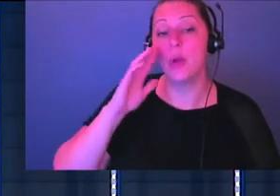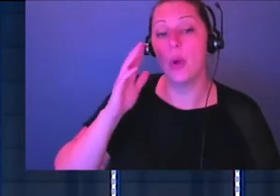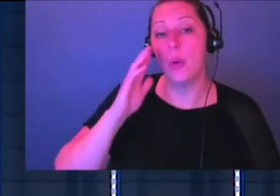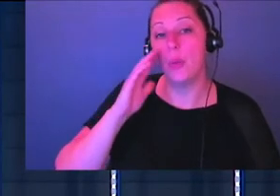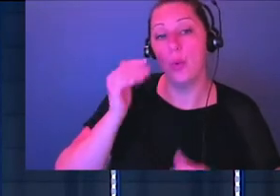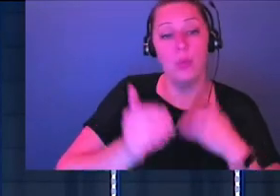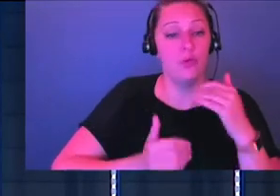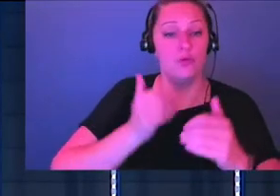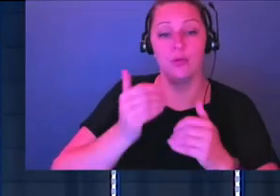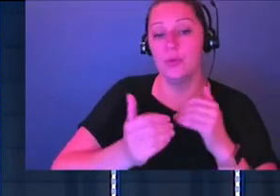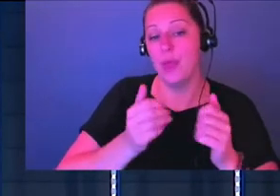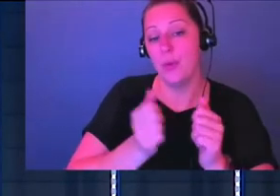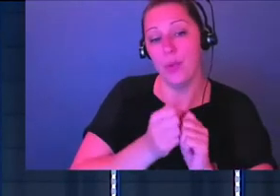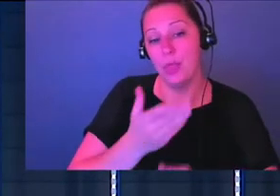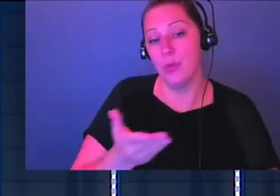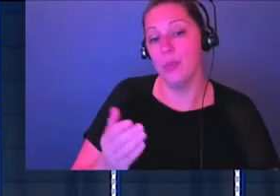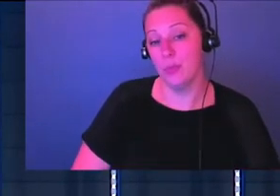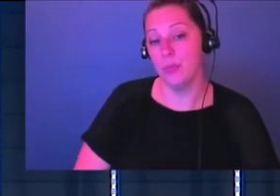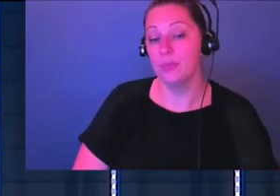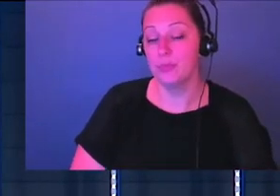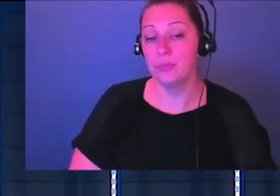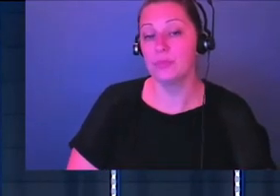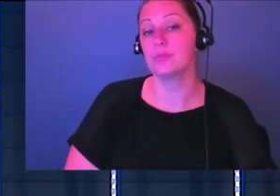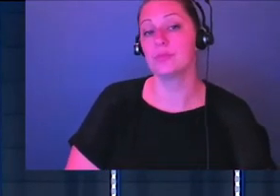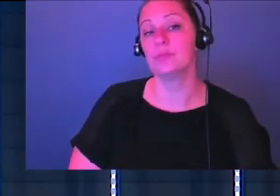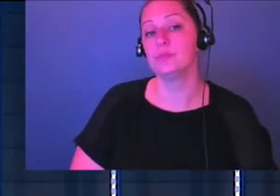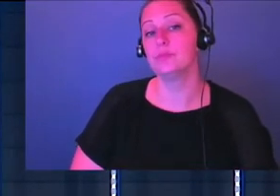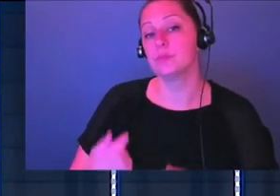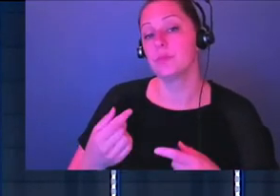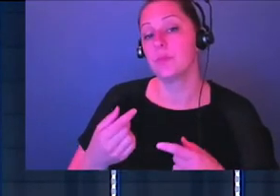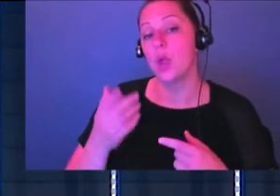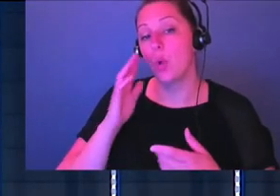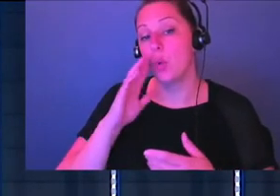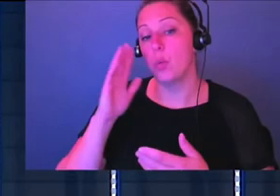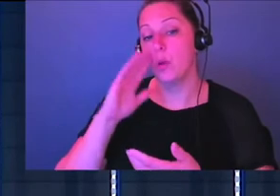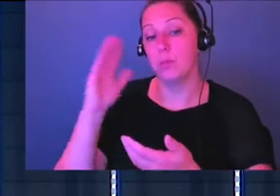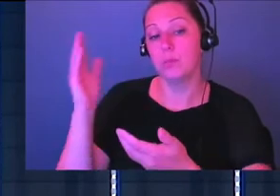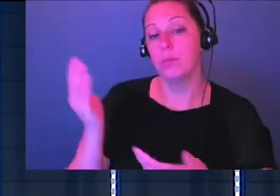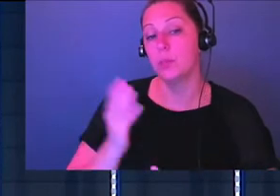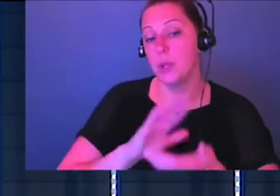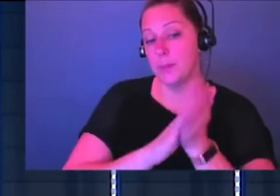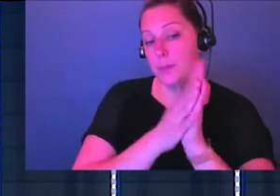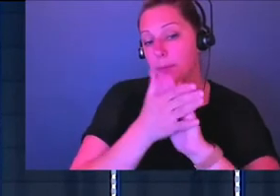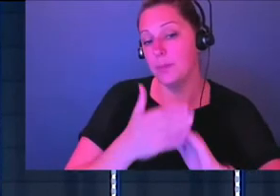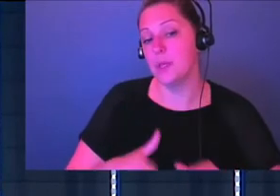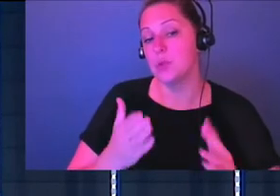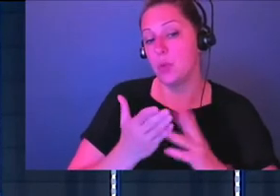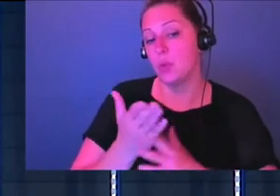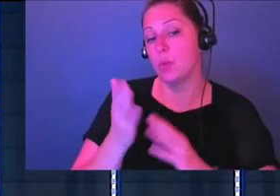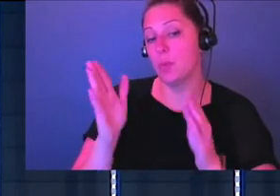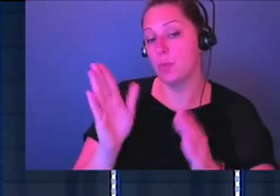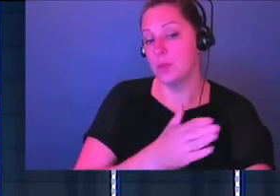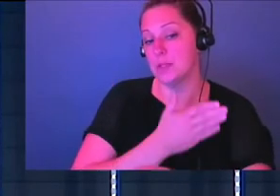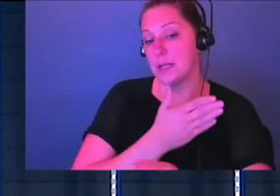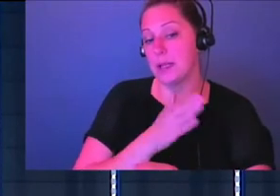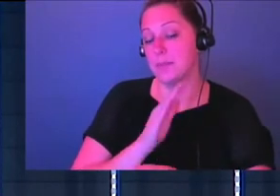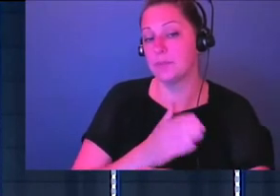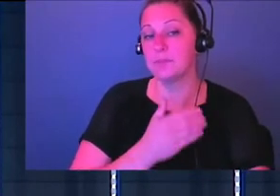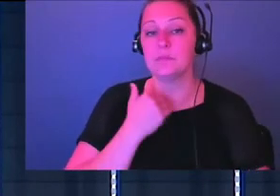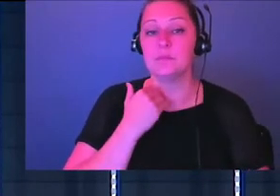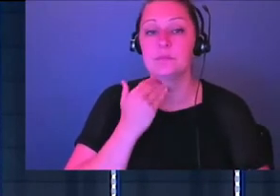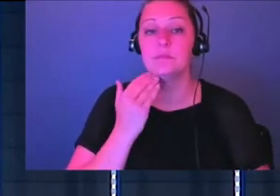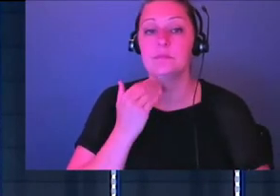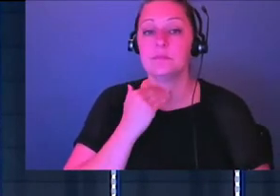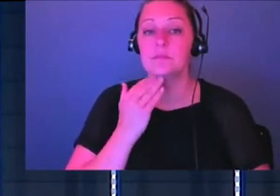one way that God wants to move is in our chaos to bring peace is through praise music. So again, the first point, through praise music, God can bring